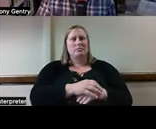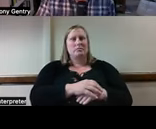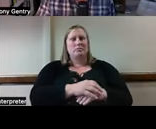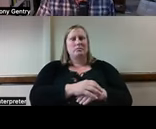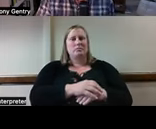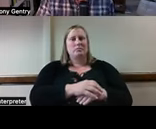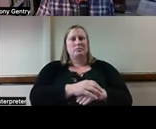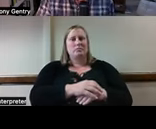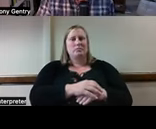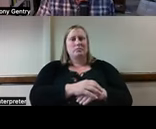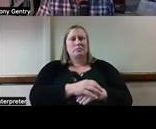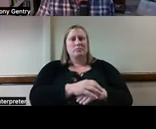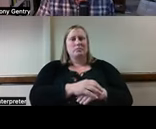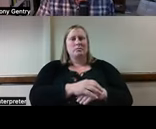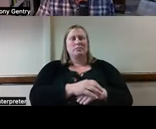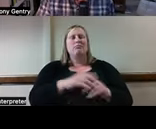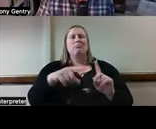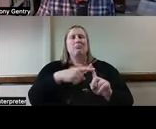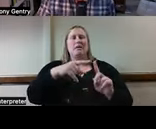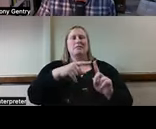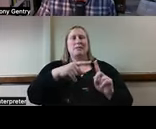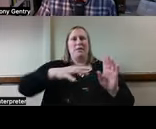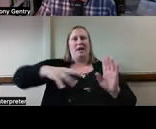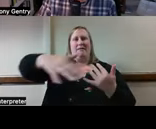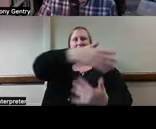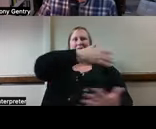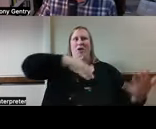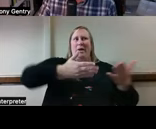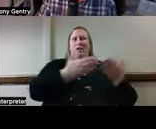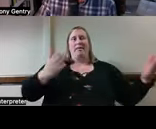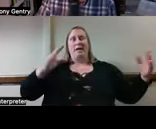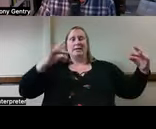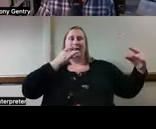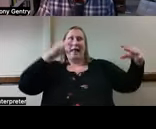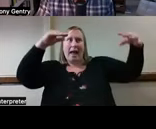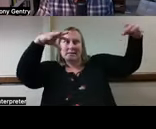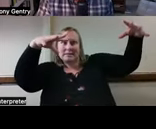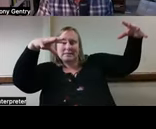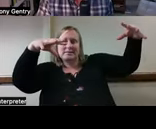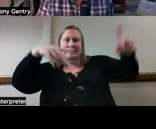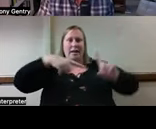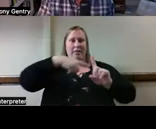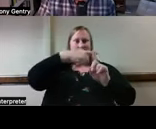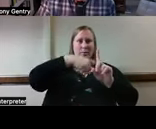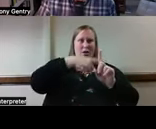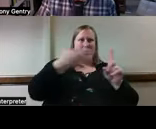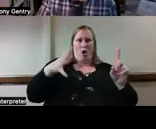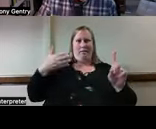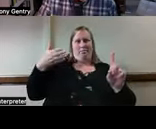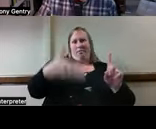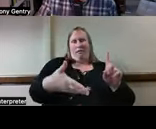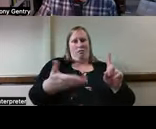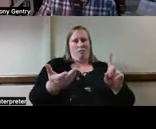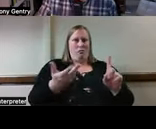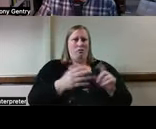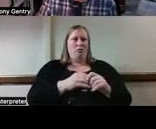factors that are automated in job sites today, including lights, thermostats, and those kinds of things. So, in